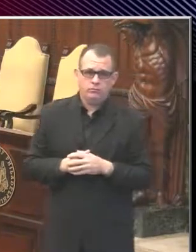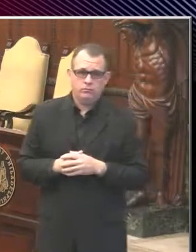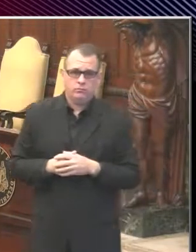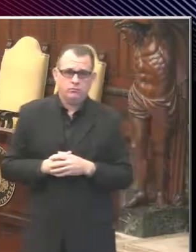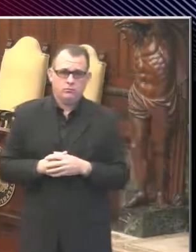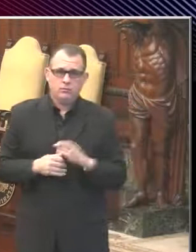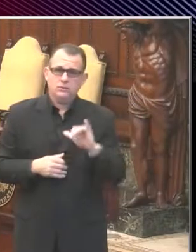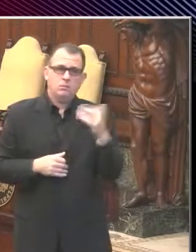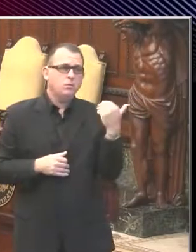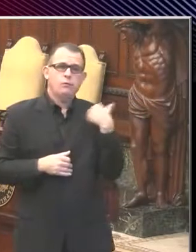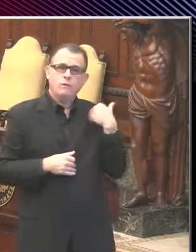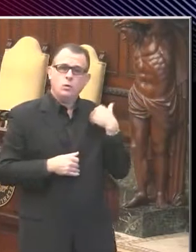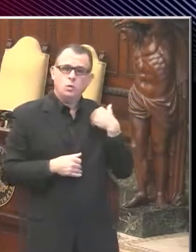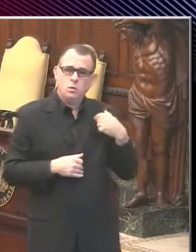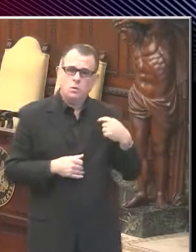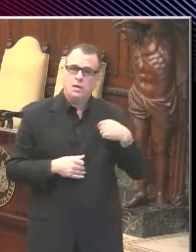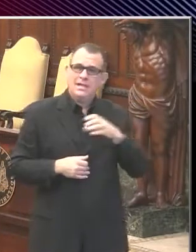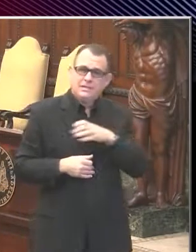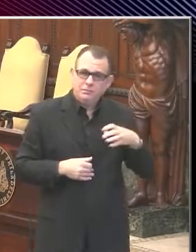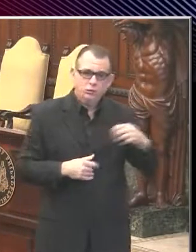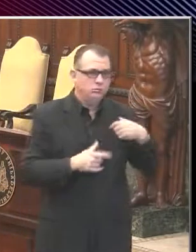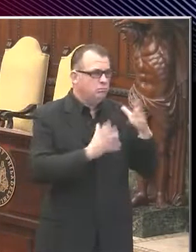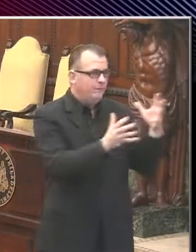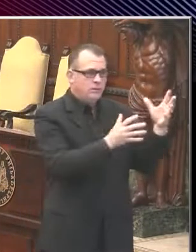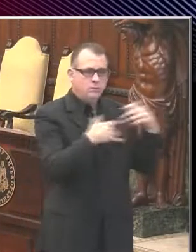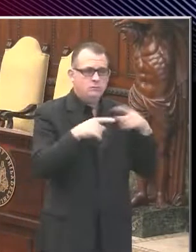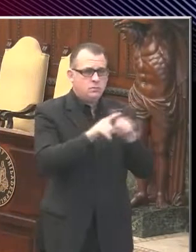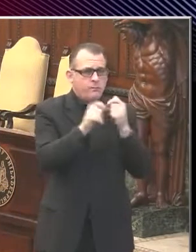to do it with Commissioner Atlow. Thank you.